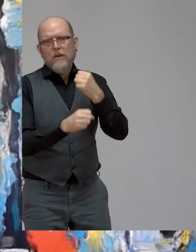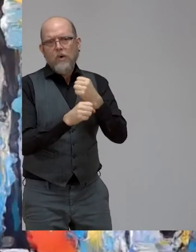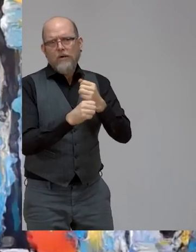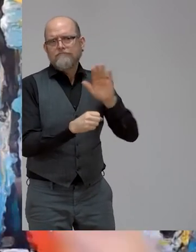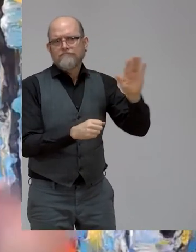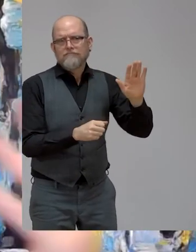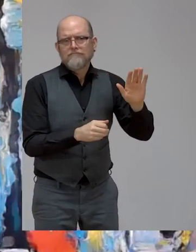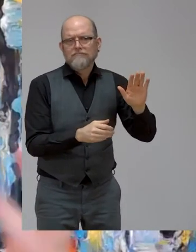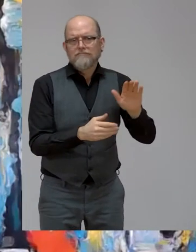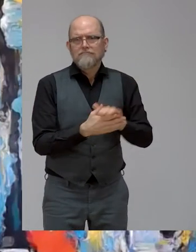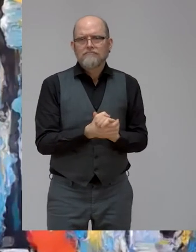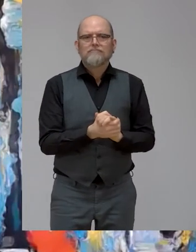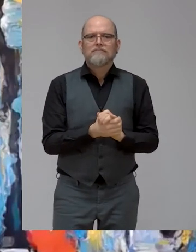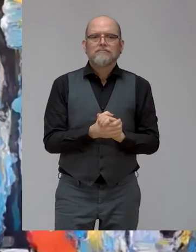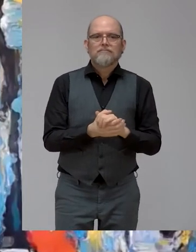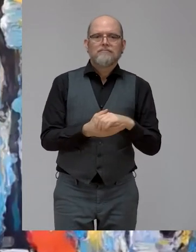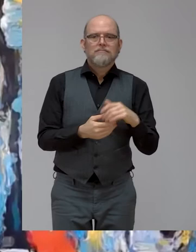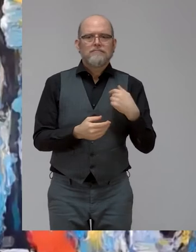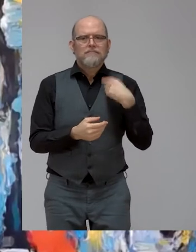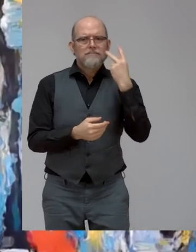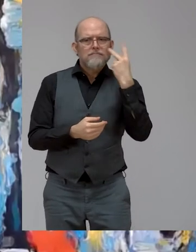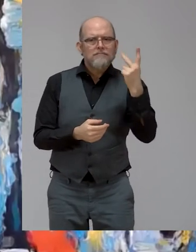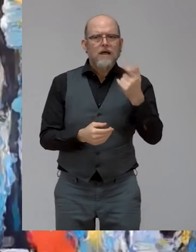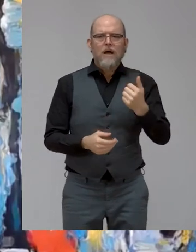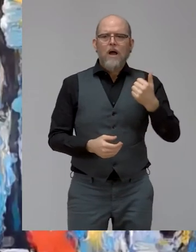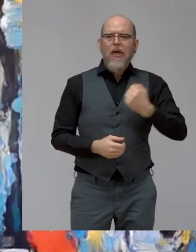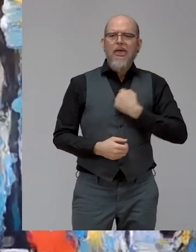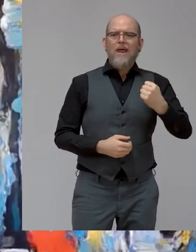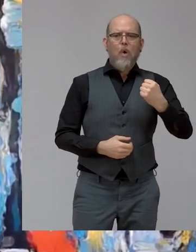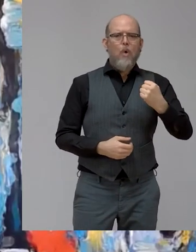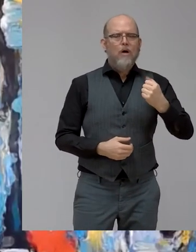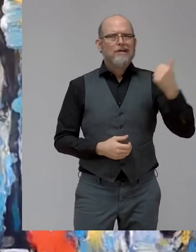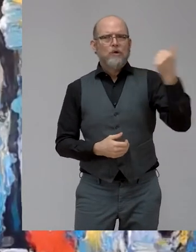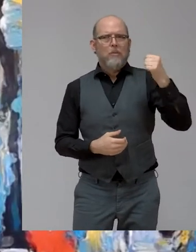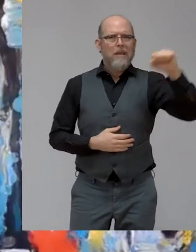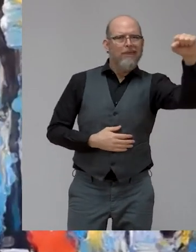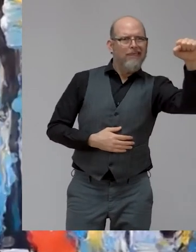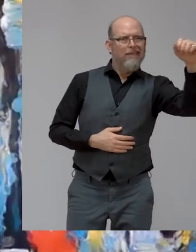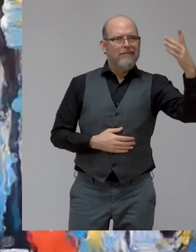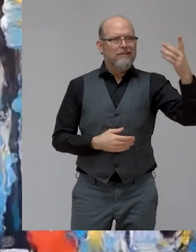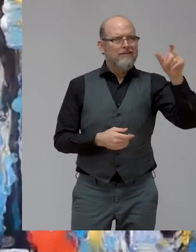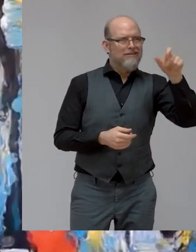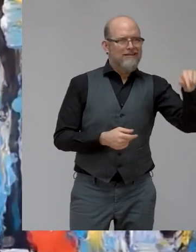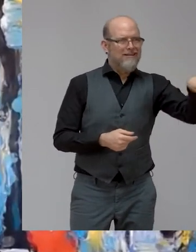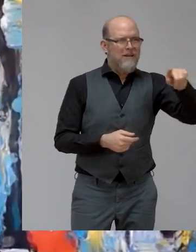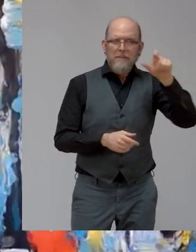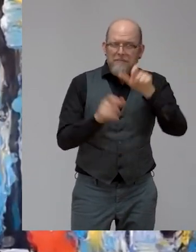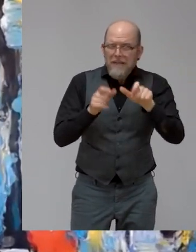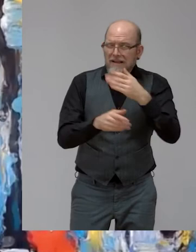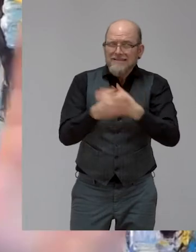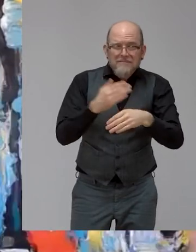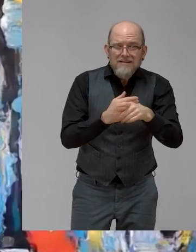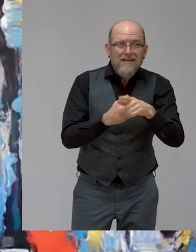super speakers, super, super, super. And what I really want is for people with disabilities not to be looked as either